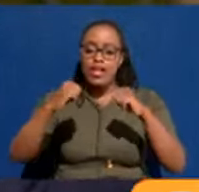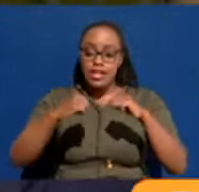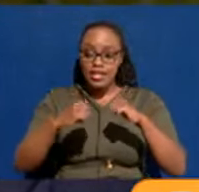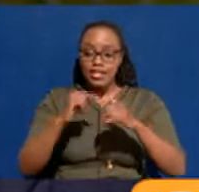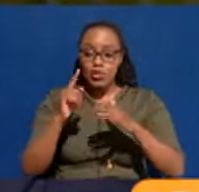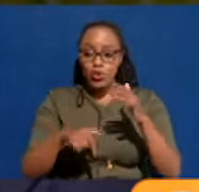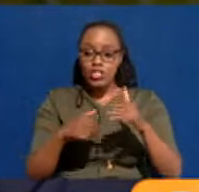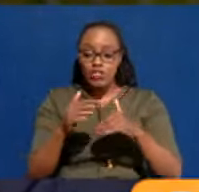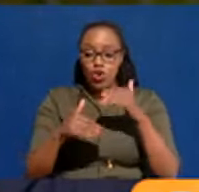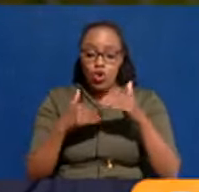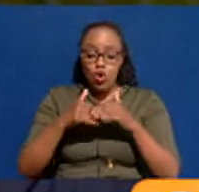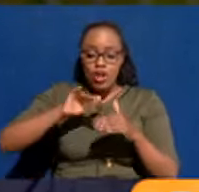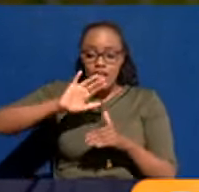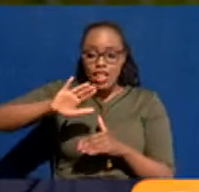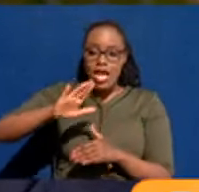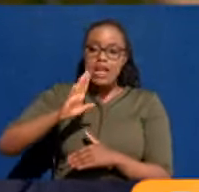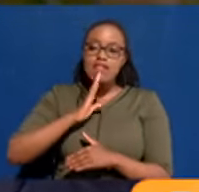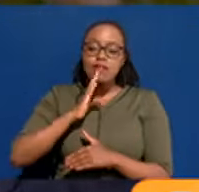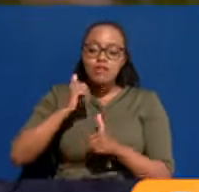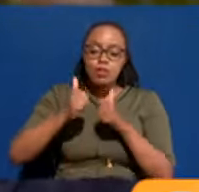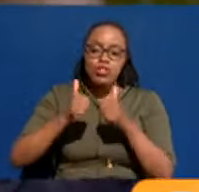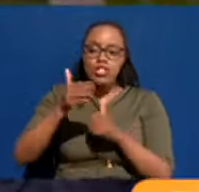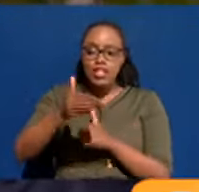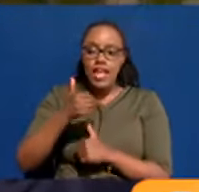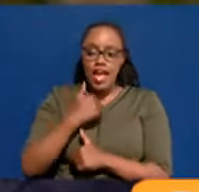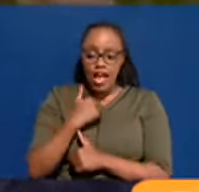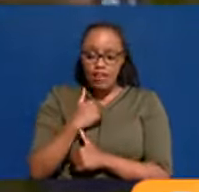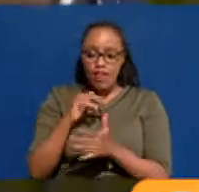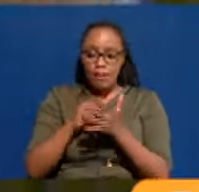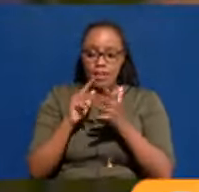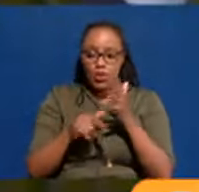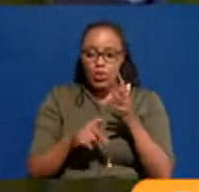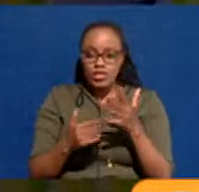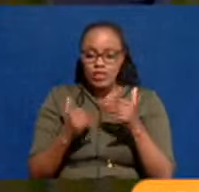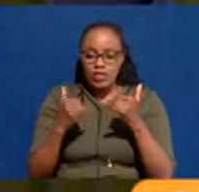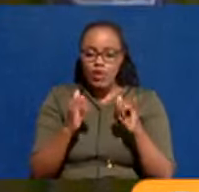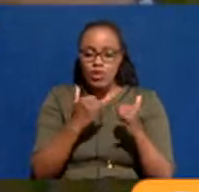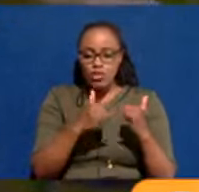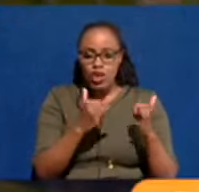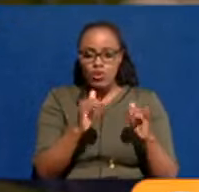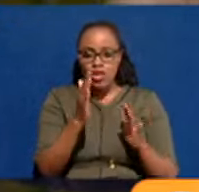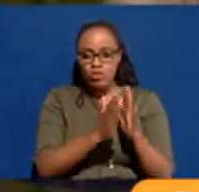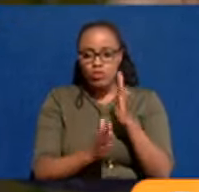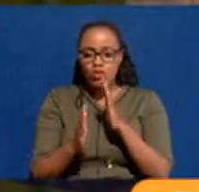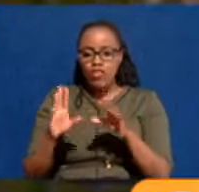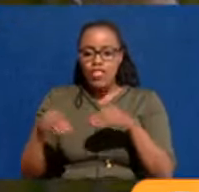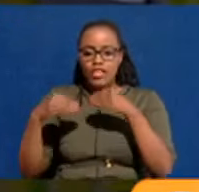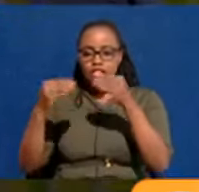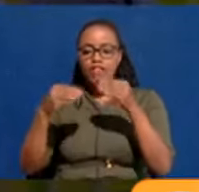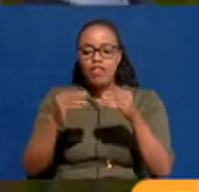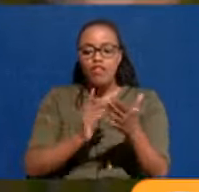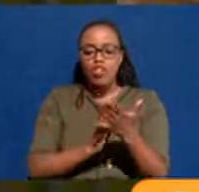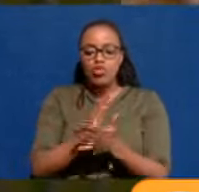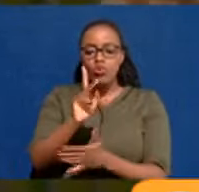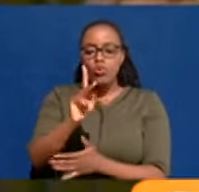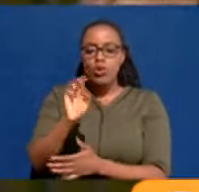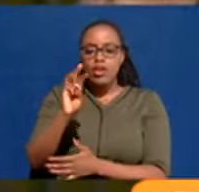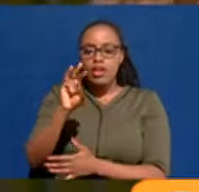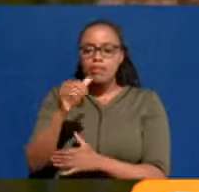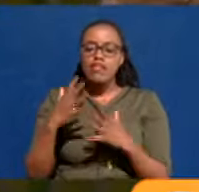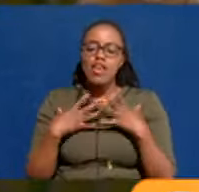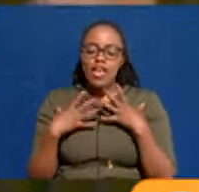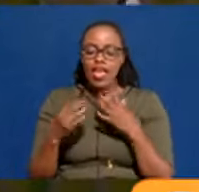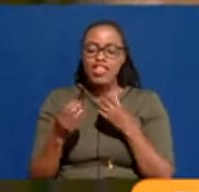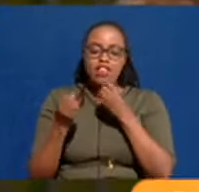on the all pending debt that has been there. And so now we're flagging off huge supplies from KEMSA. We have a healthy information